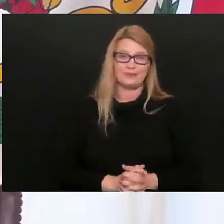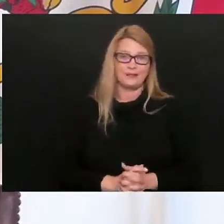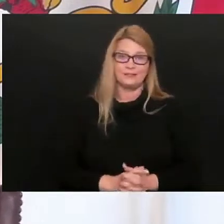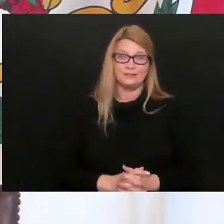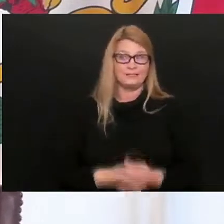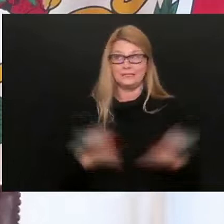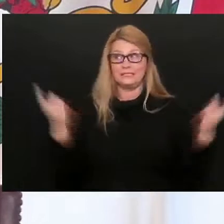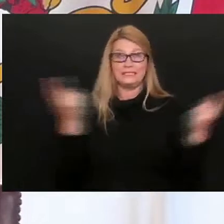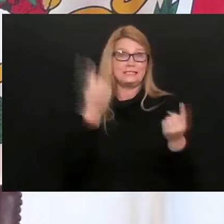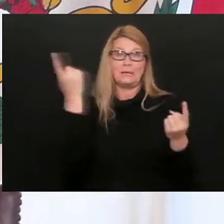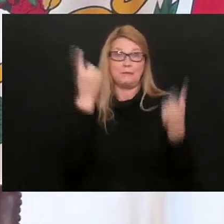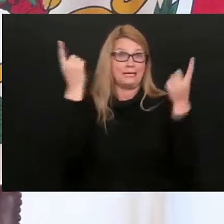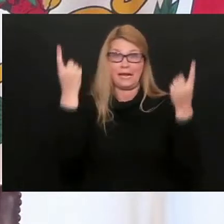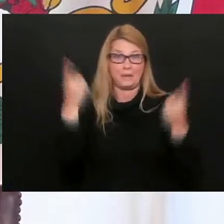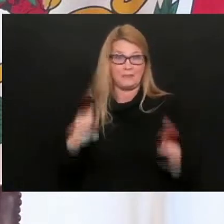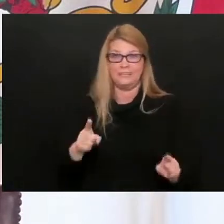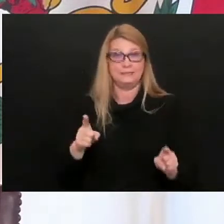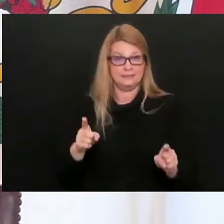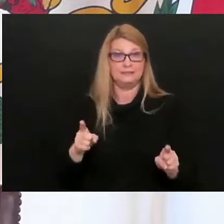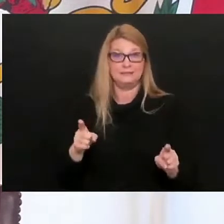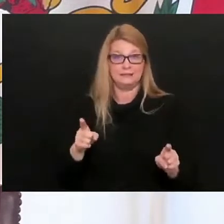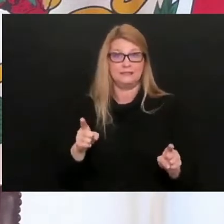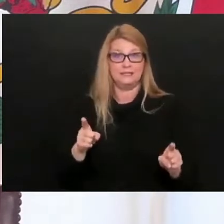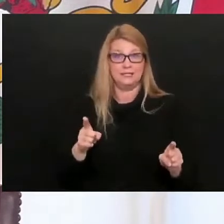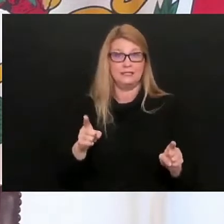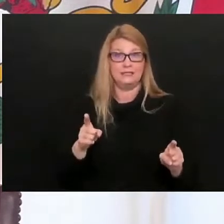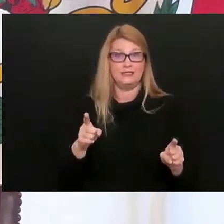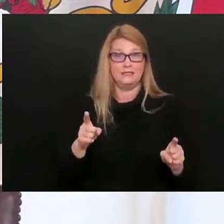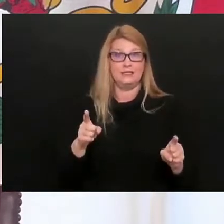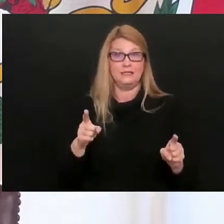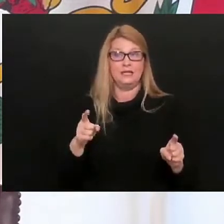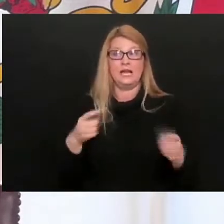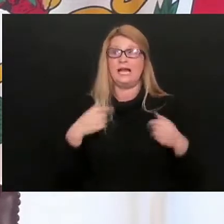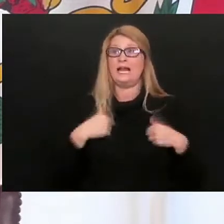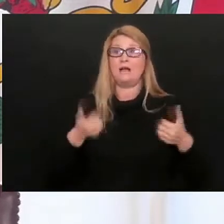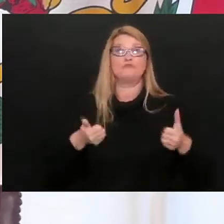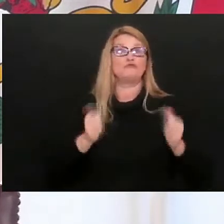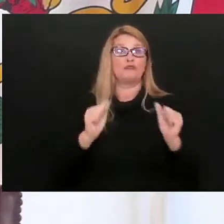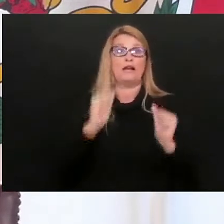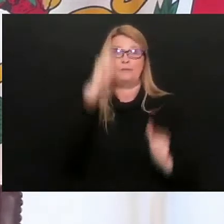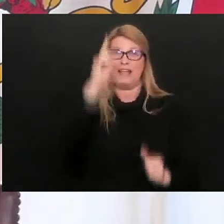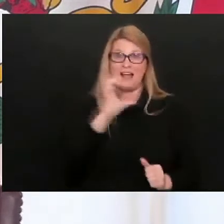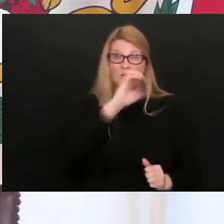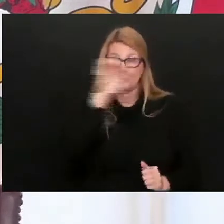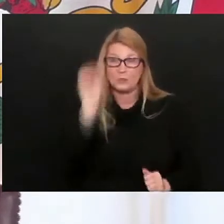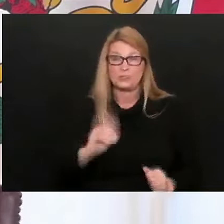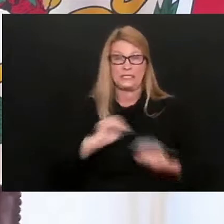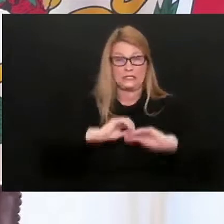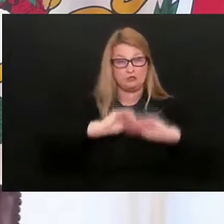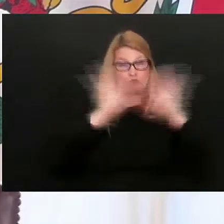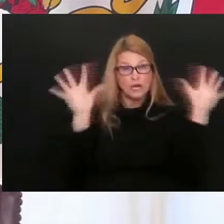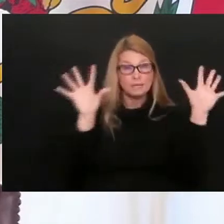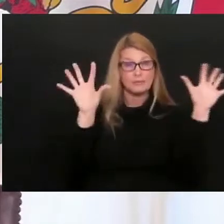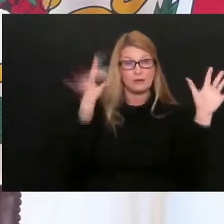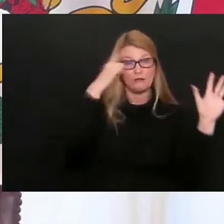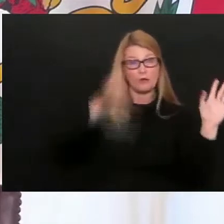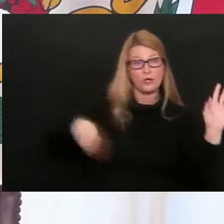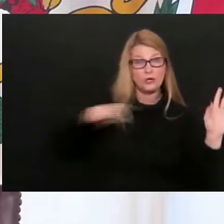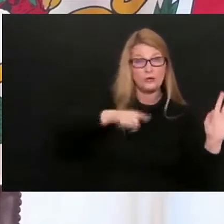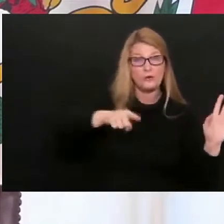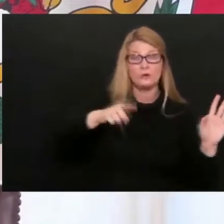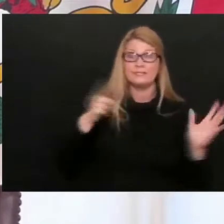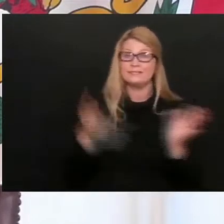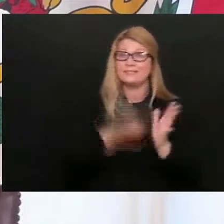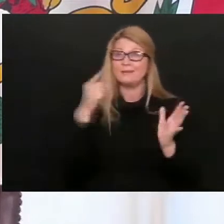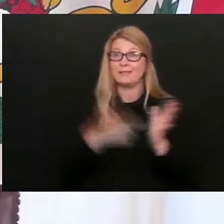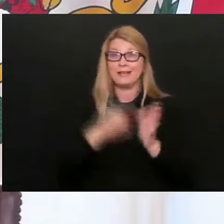failed in happening. And in trying to be 100% transparent like we always are, there's surely days that I've got to come